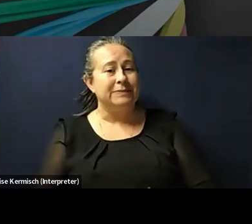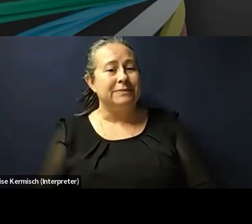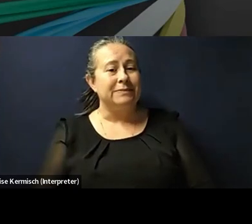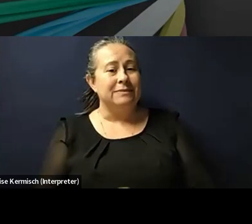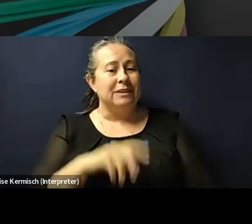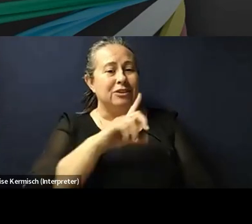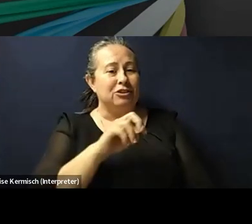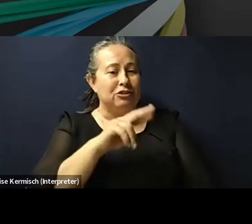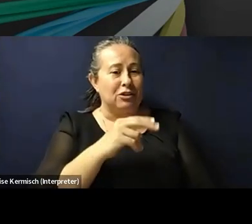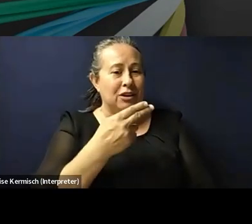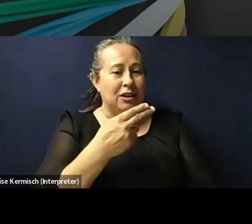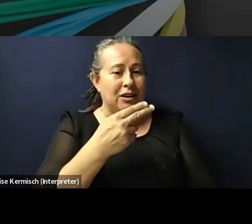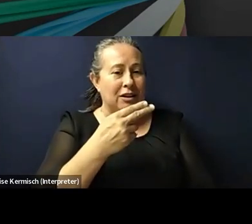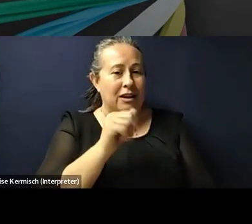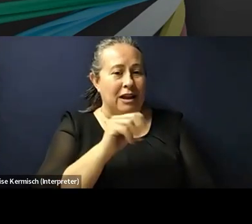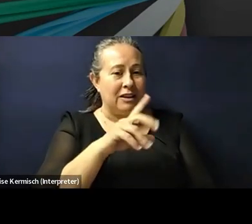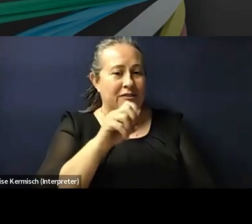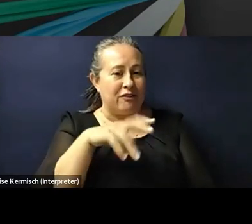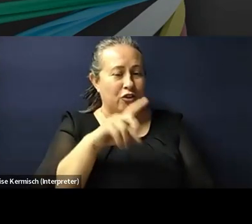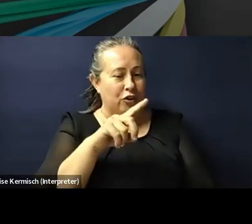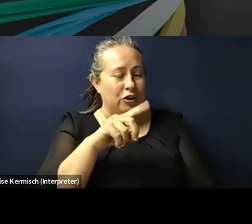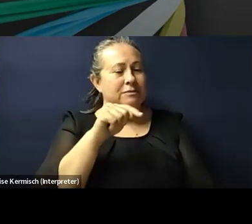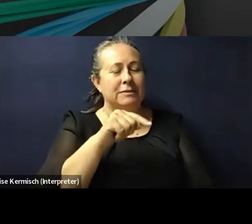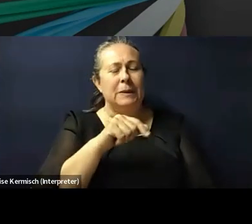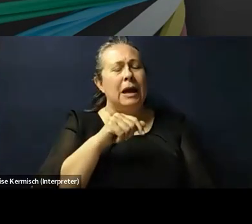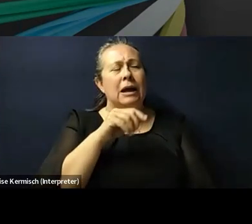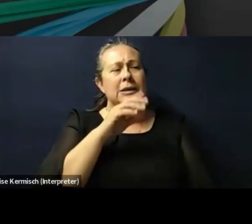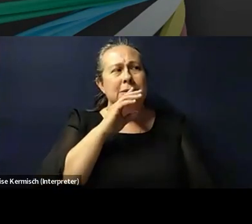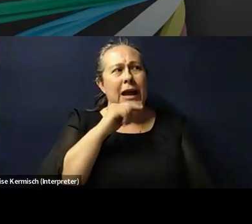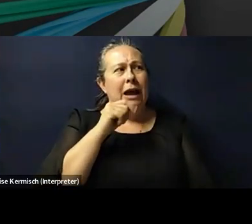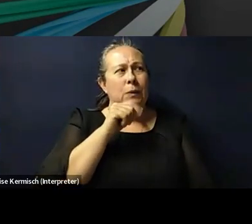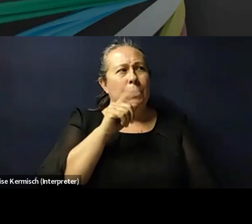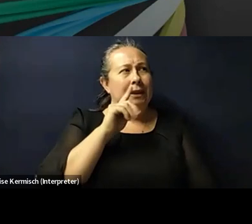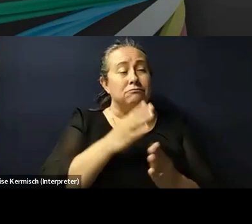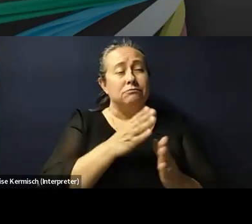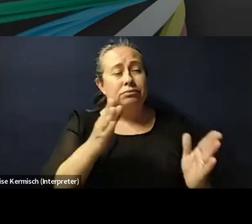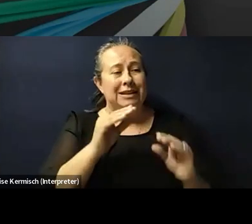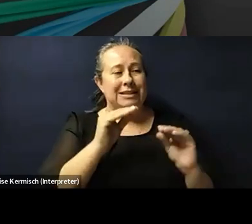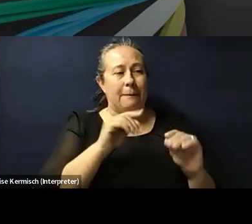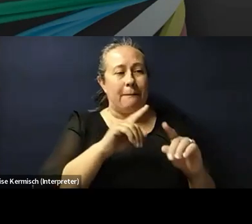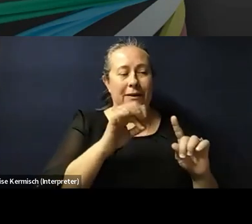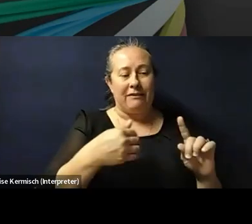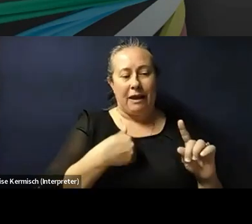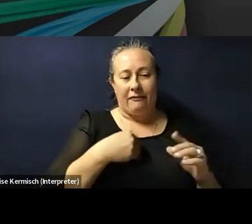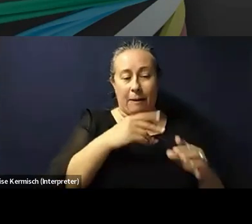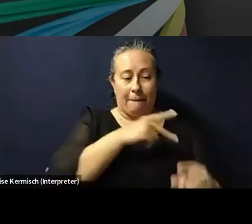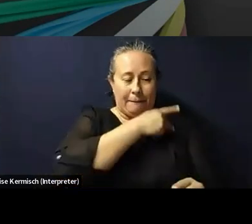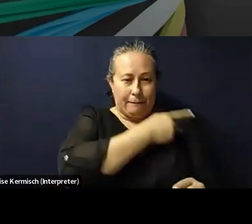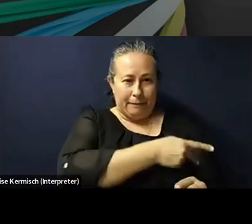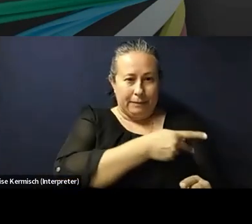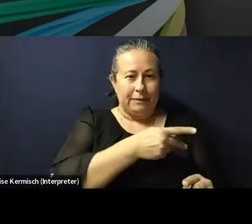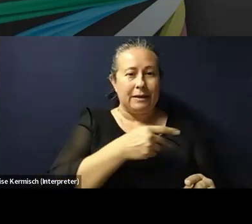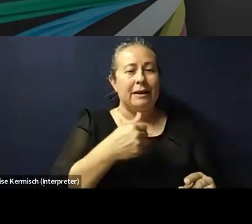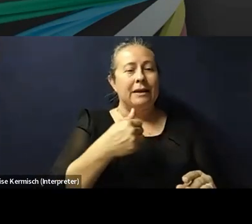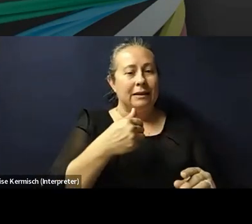Yes, and you know, I don't think it's a general teaching, but certainly anytime we've had a patient who had brachidactyly, we had to learn about Bell's